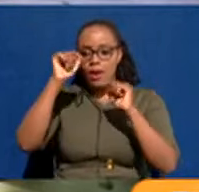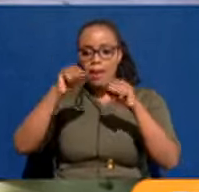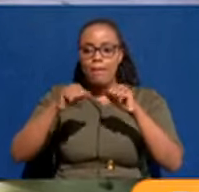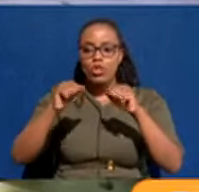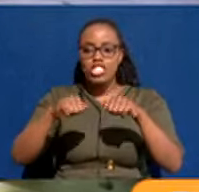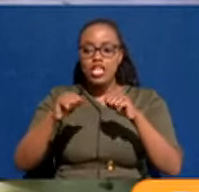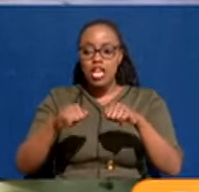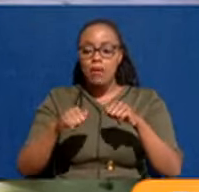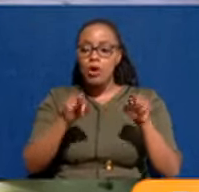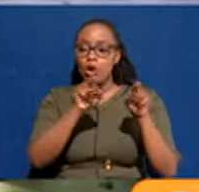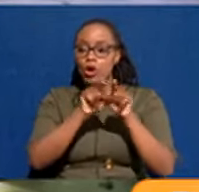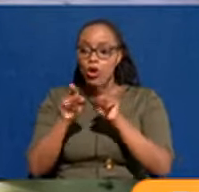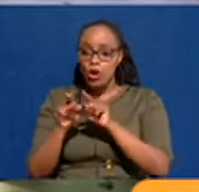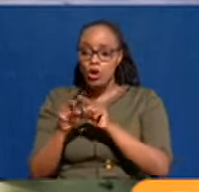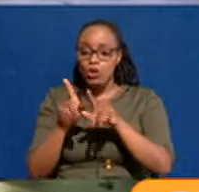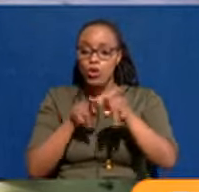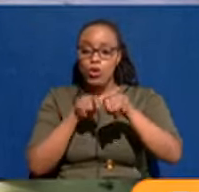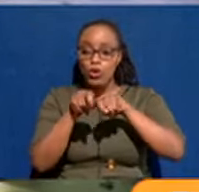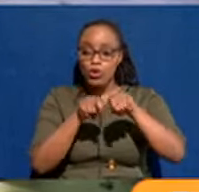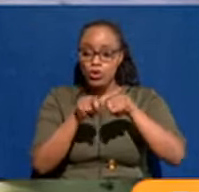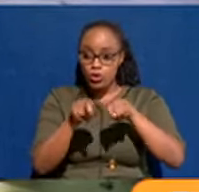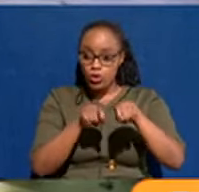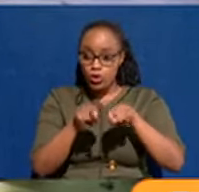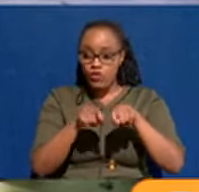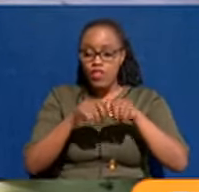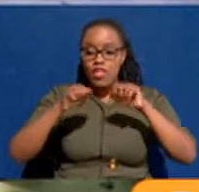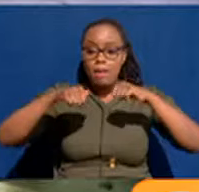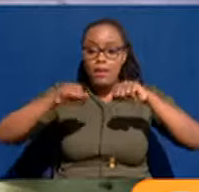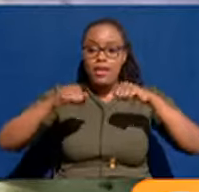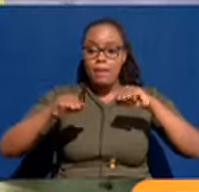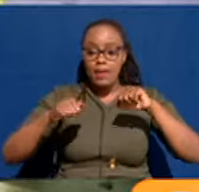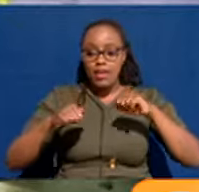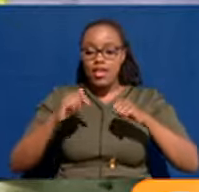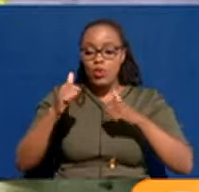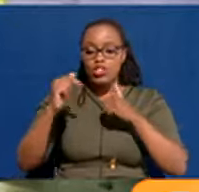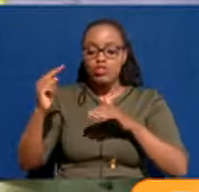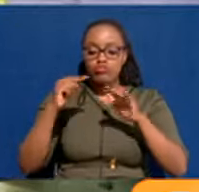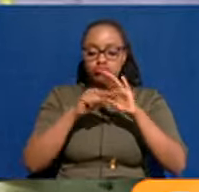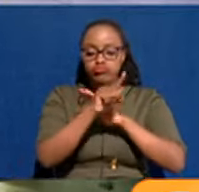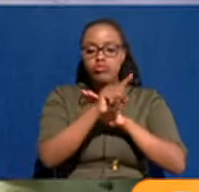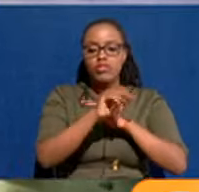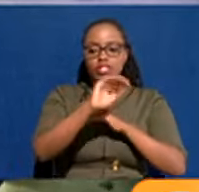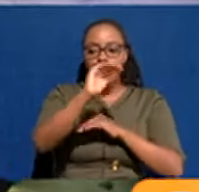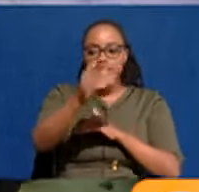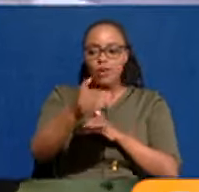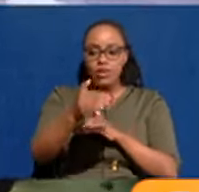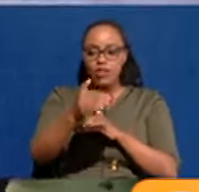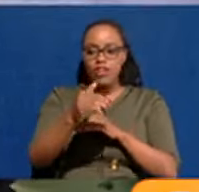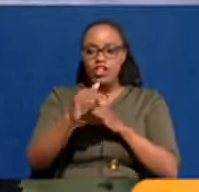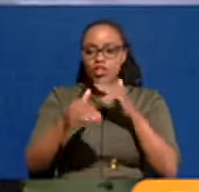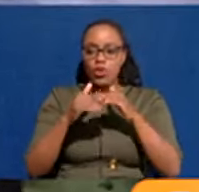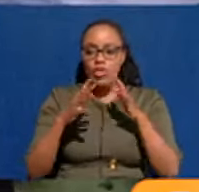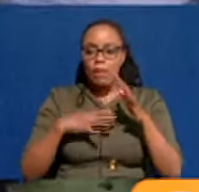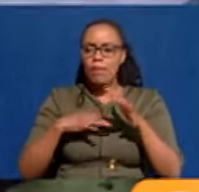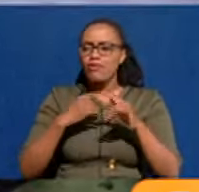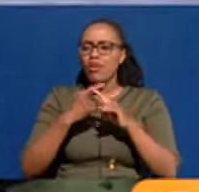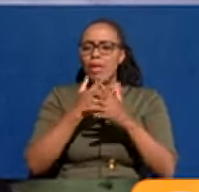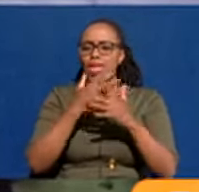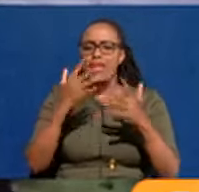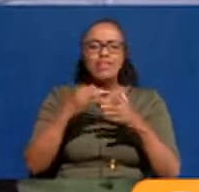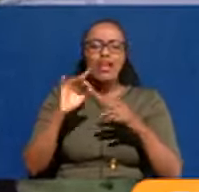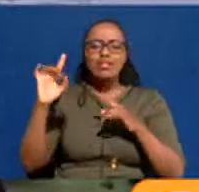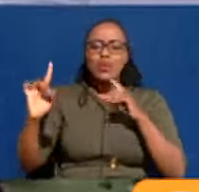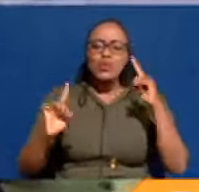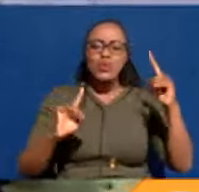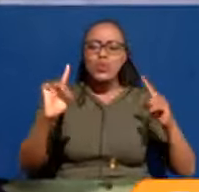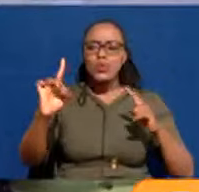to also control the motorcycle that are coming into the city so that not everyone coming from all the 17 sub